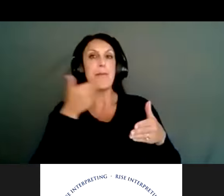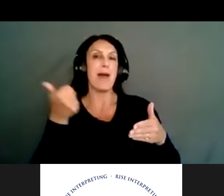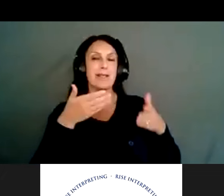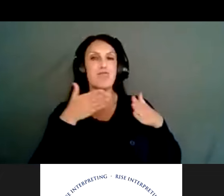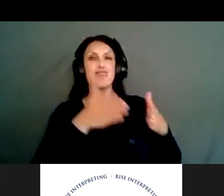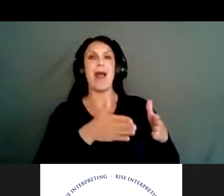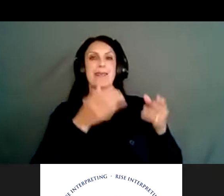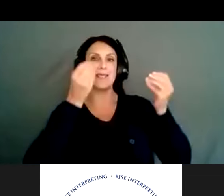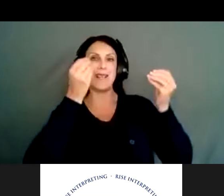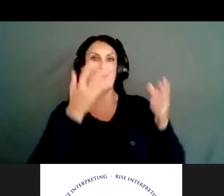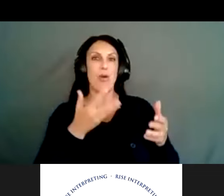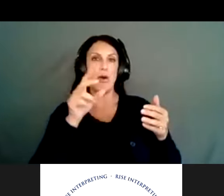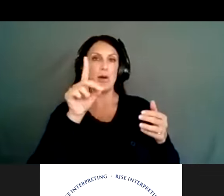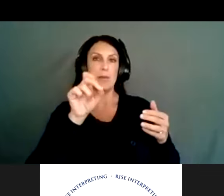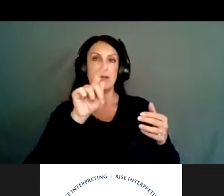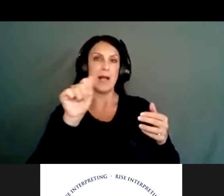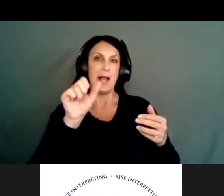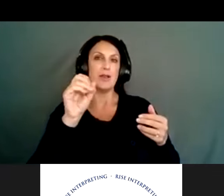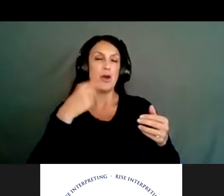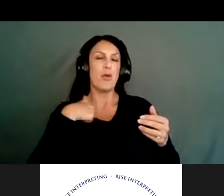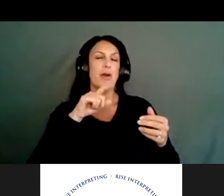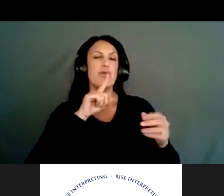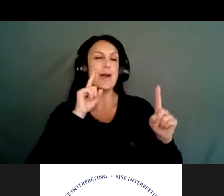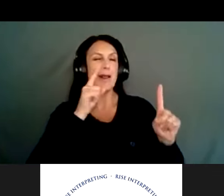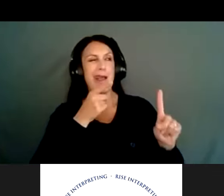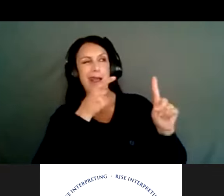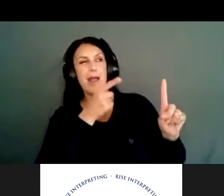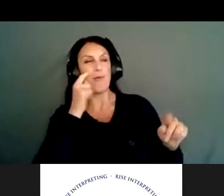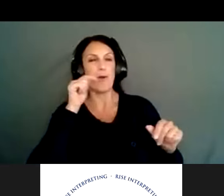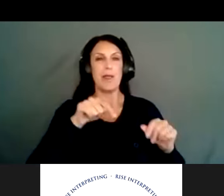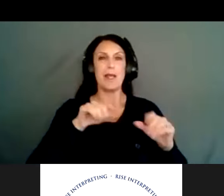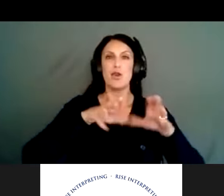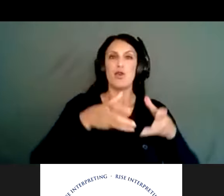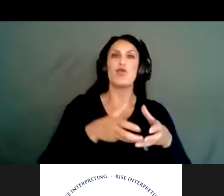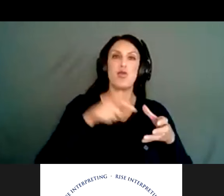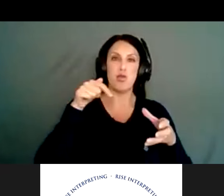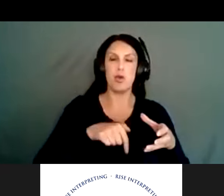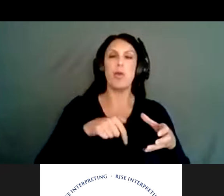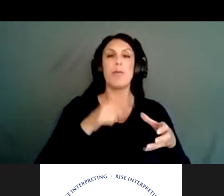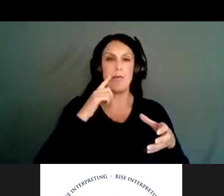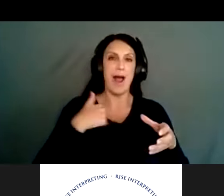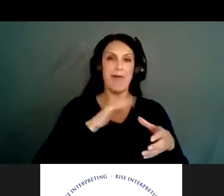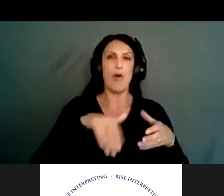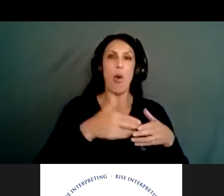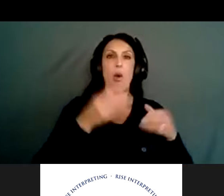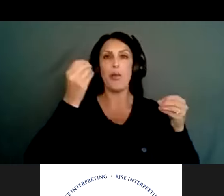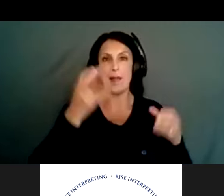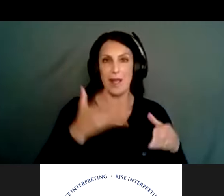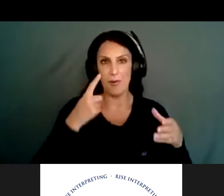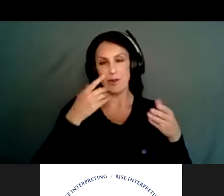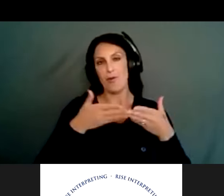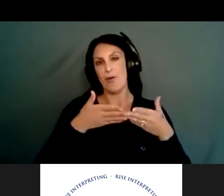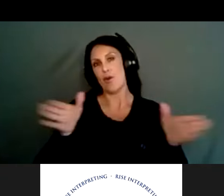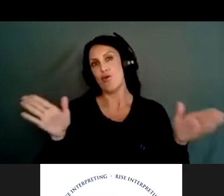data. And so we're really aiming for this group to be the resource for all of that information across the county, across the board.